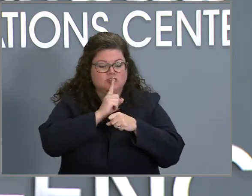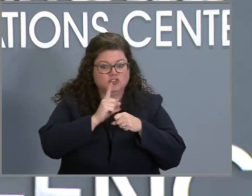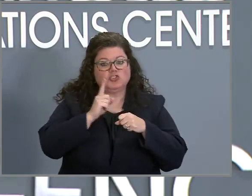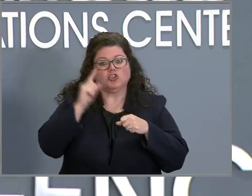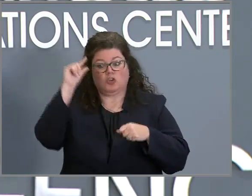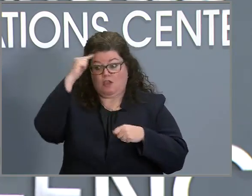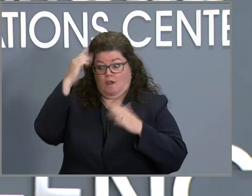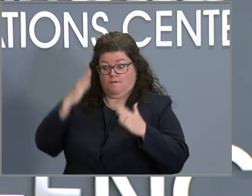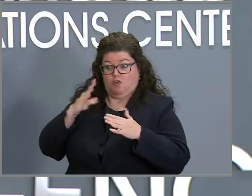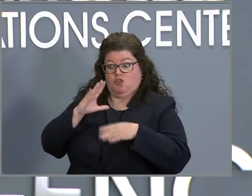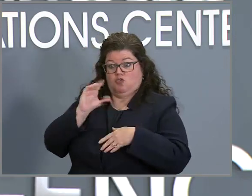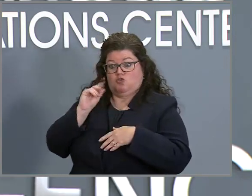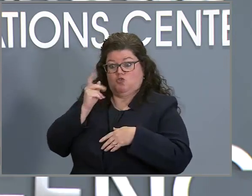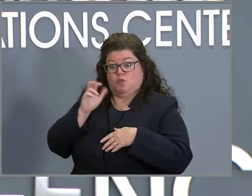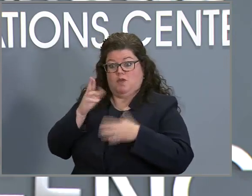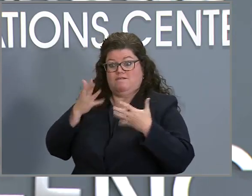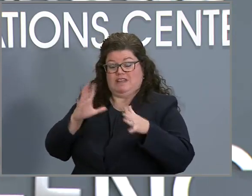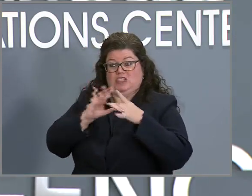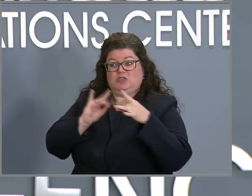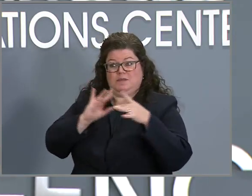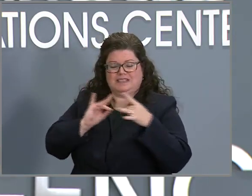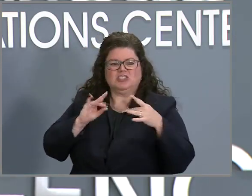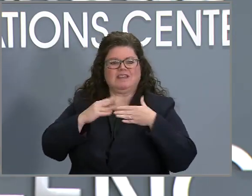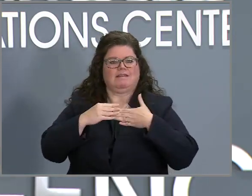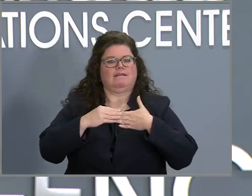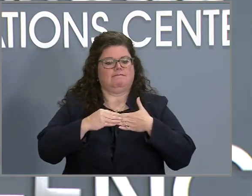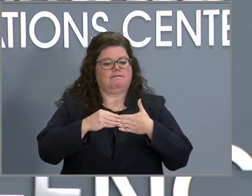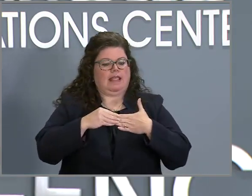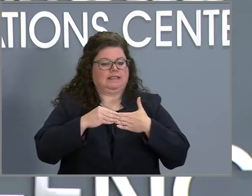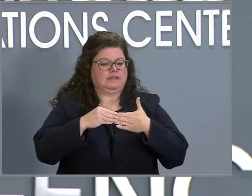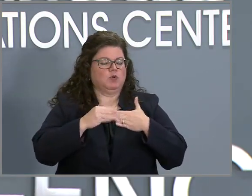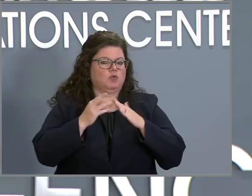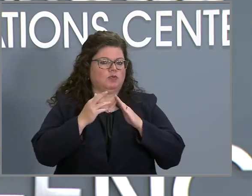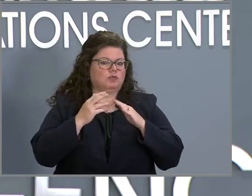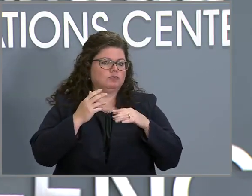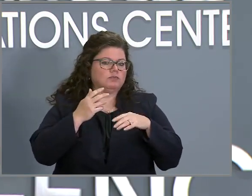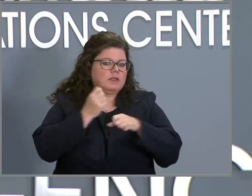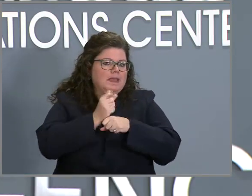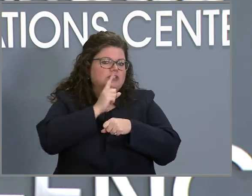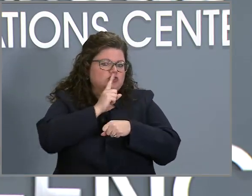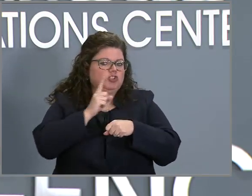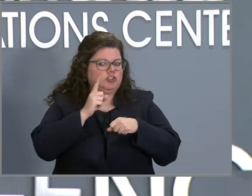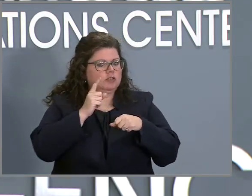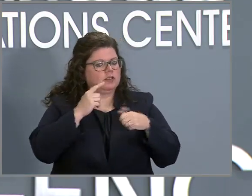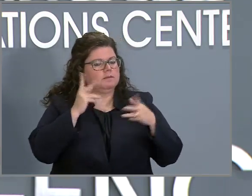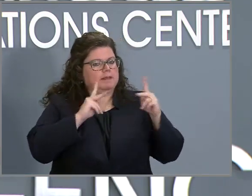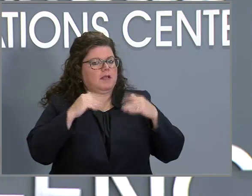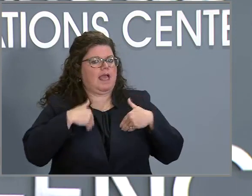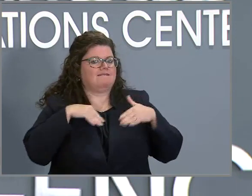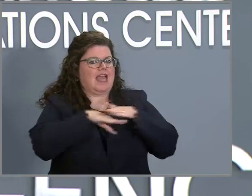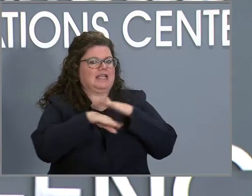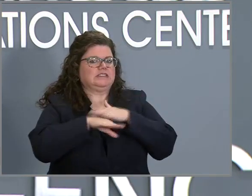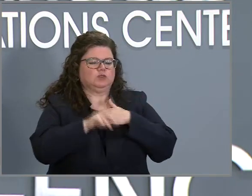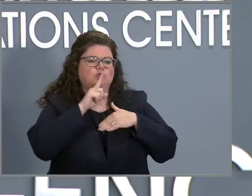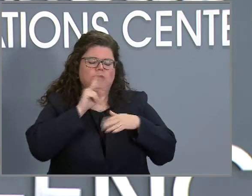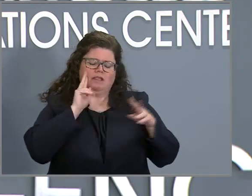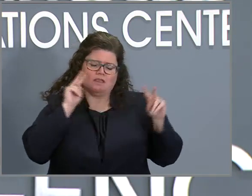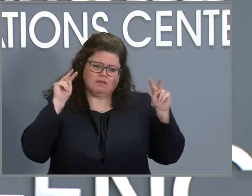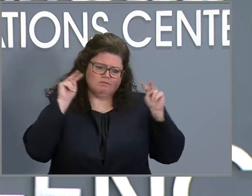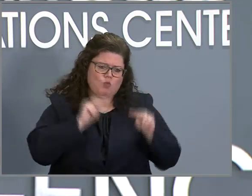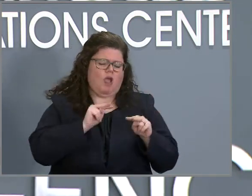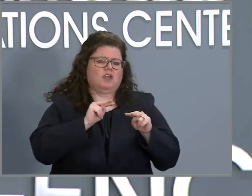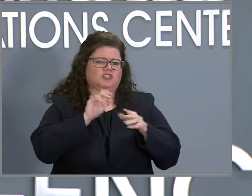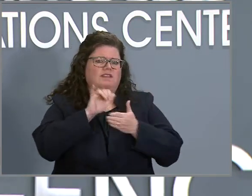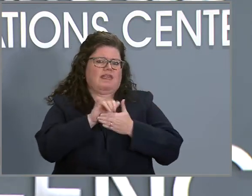as Governor Cooper mentioned, keeping flexibilities in place to make sure folks can have access. We're very focused on hospital capacity. And